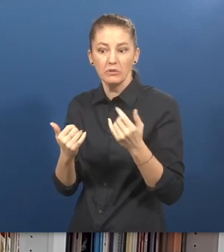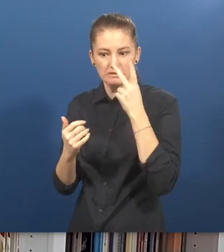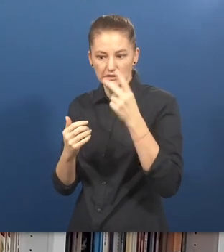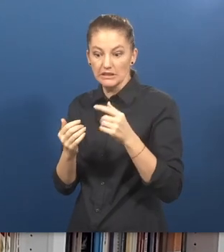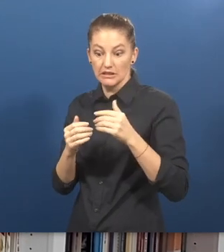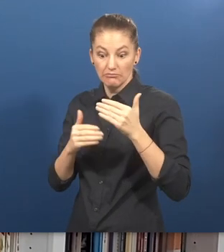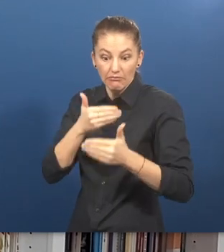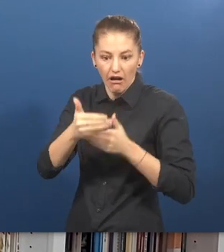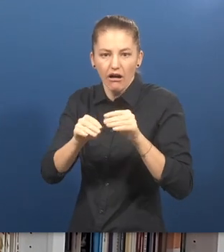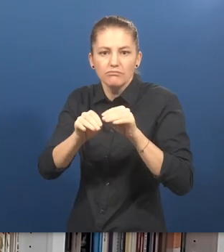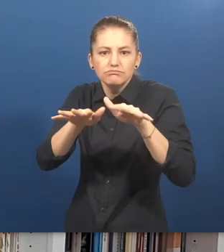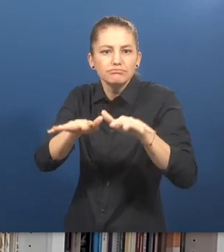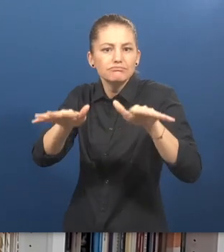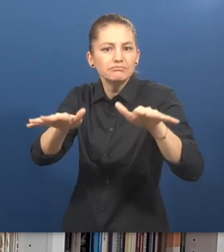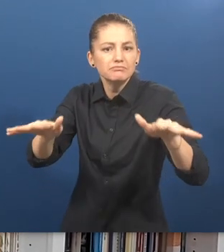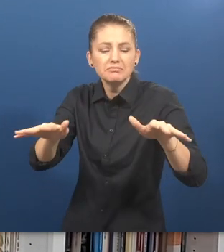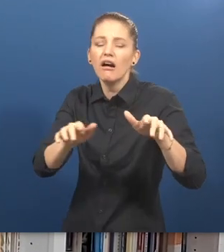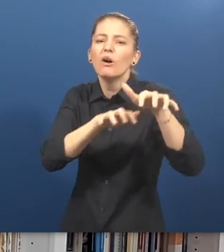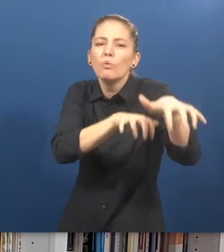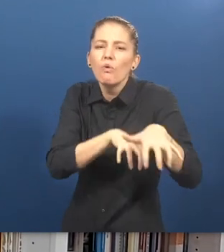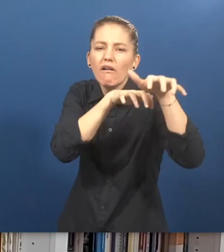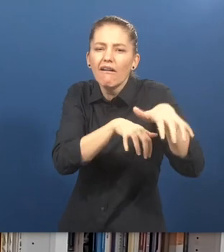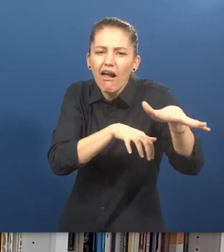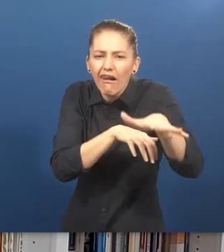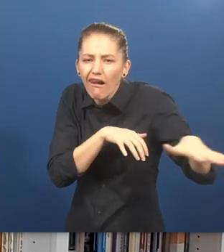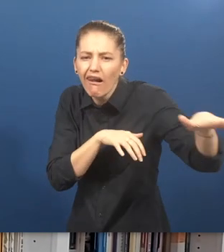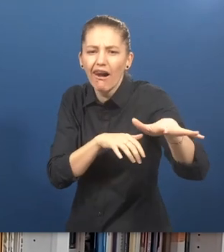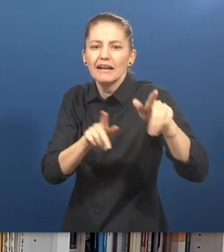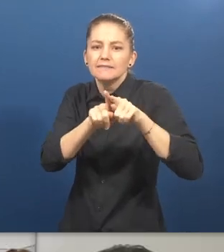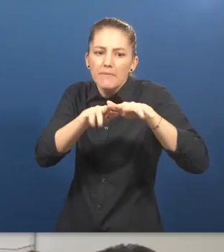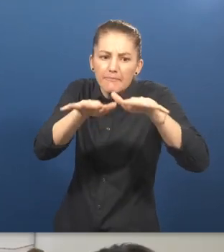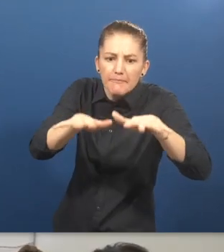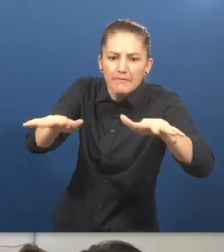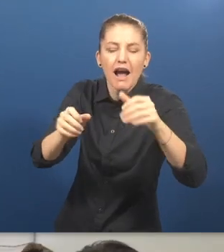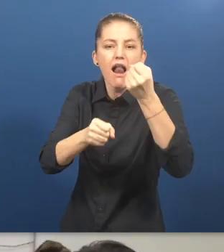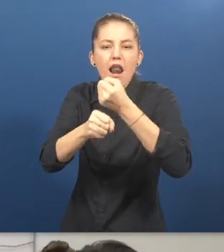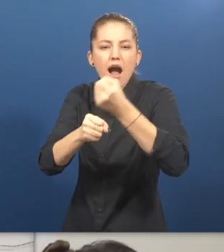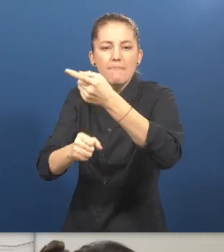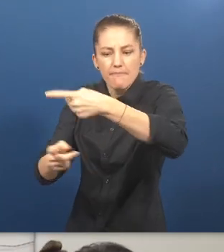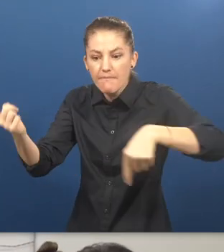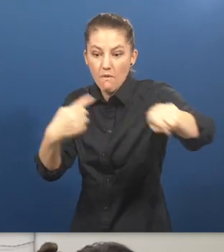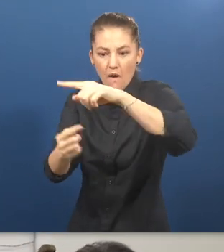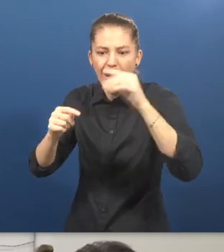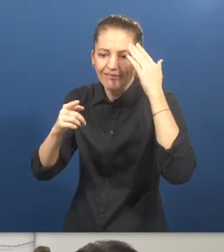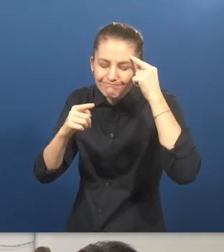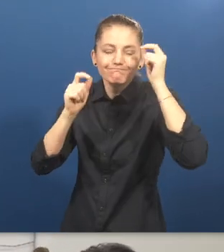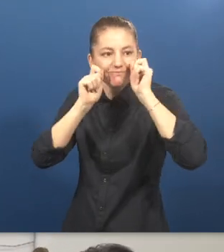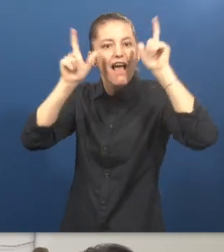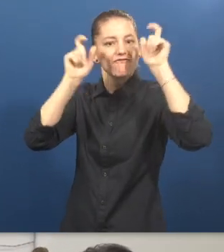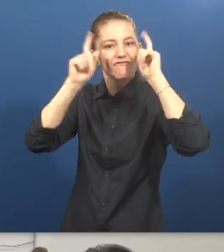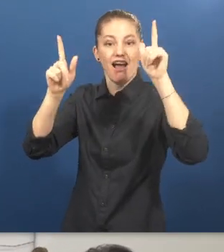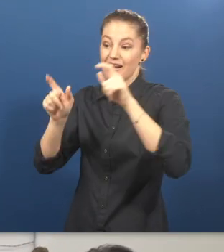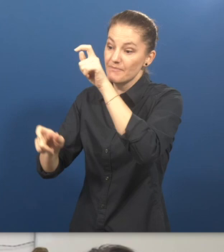high capillarity reaching rural areas and raising awareness on label inclusion for persons with disabilities